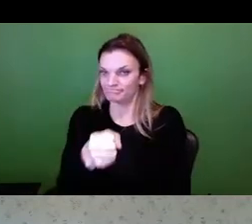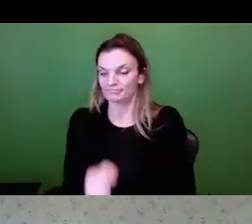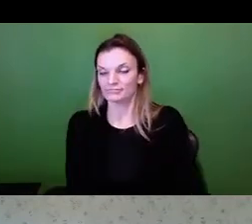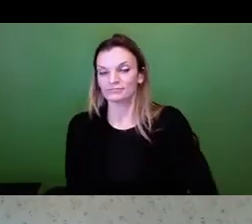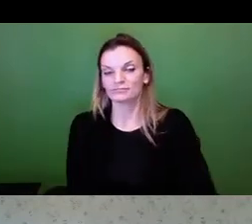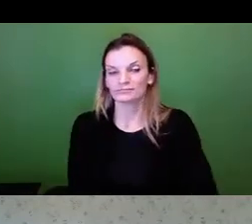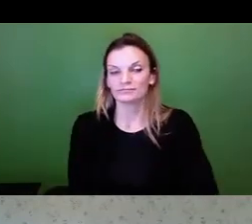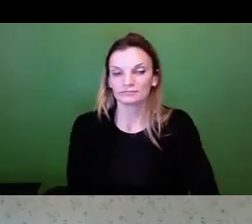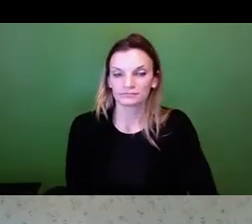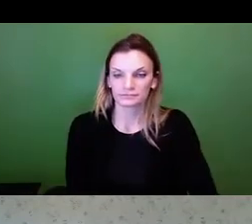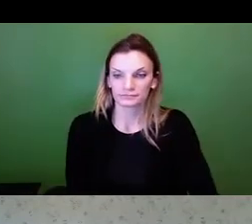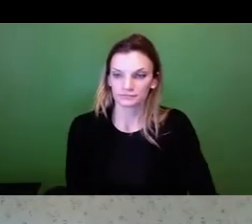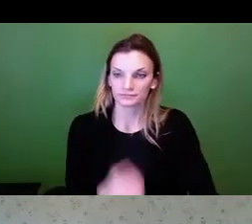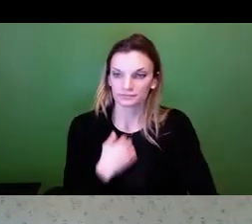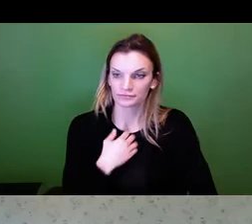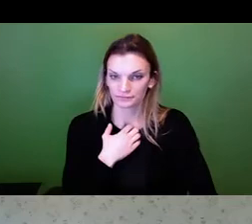Next slide.